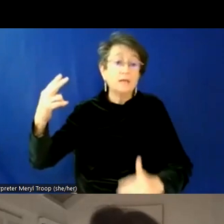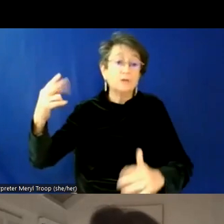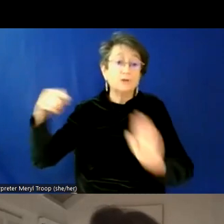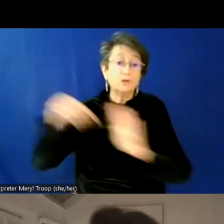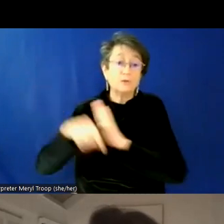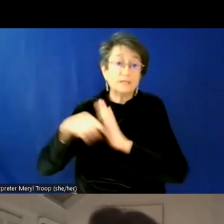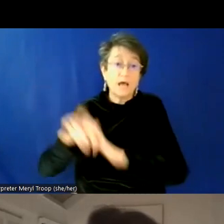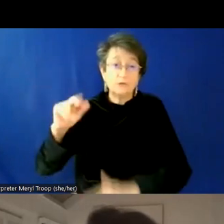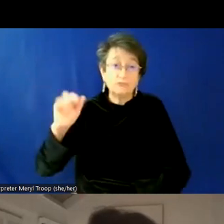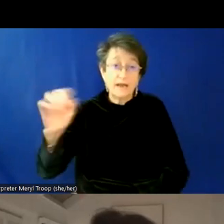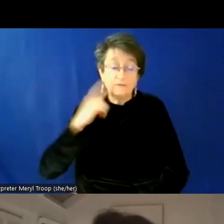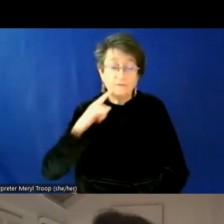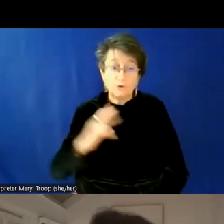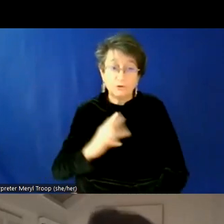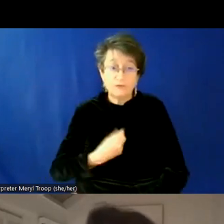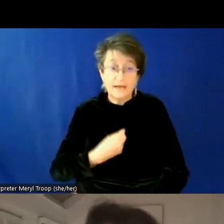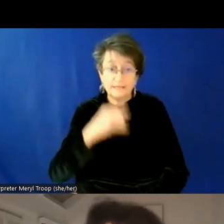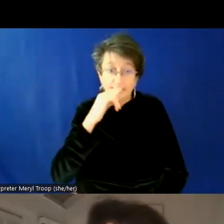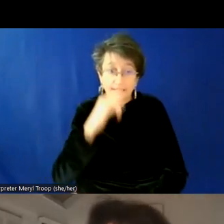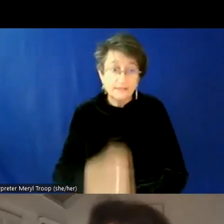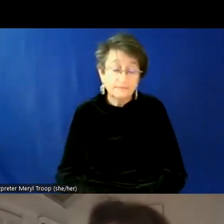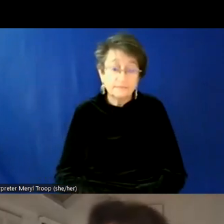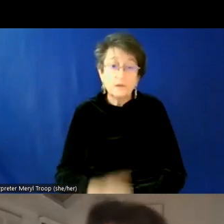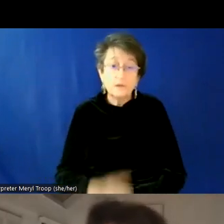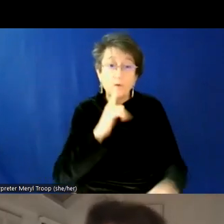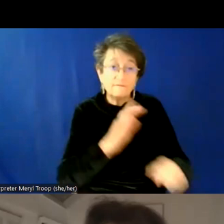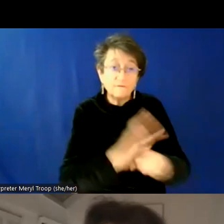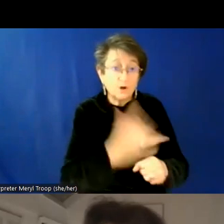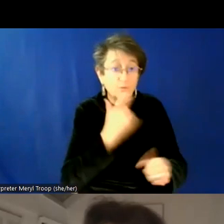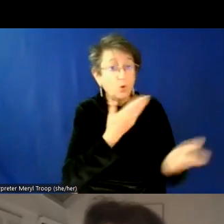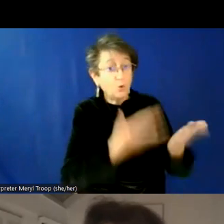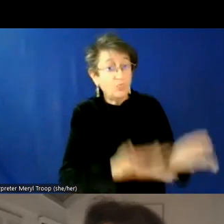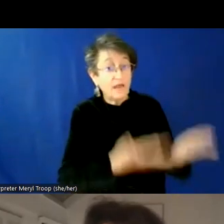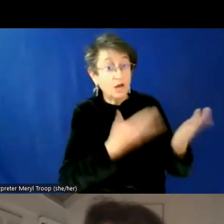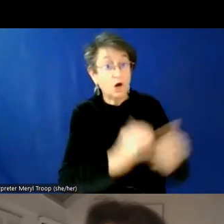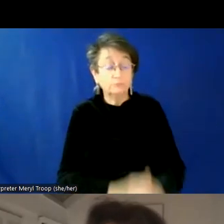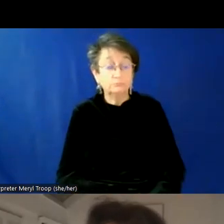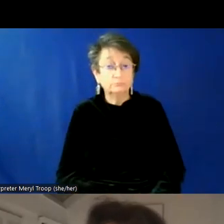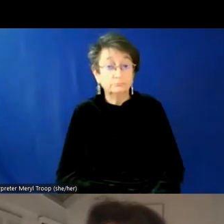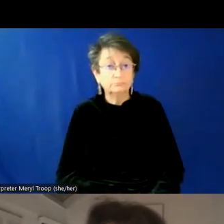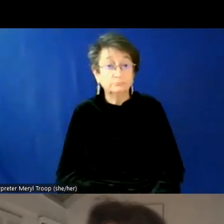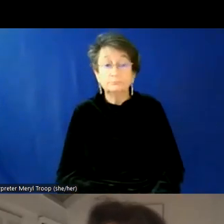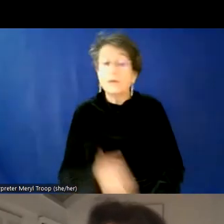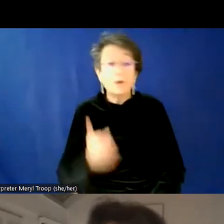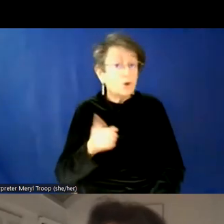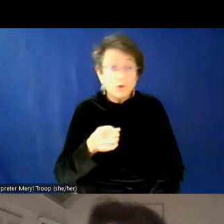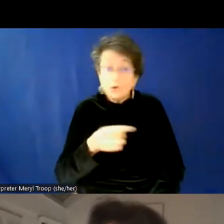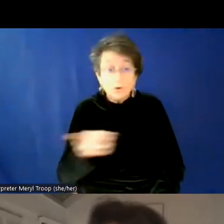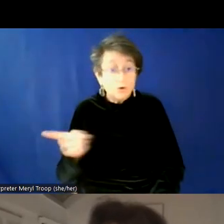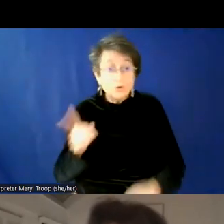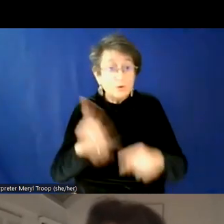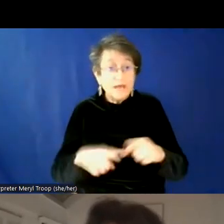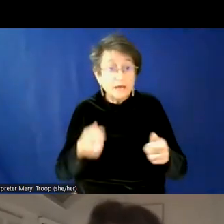um, is to affirm people as who they are. And you can't control anything outside of your individual